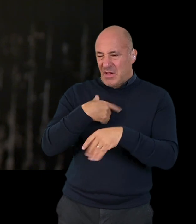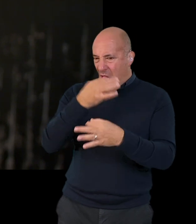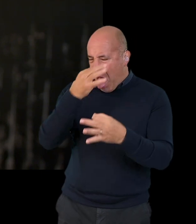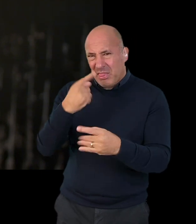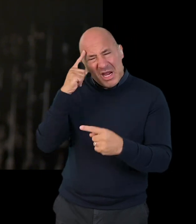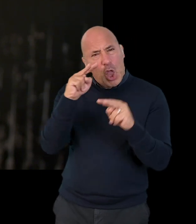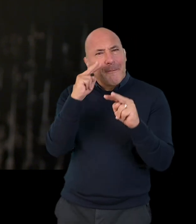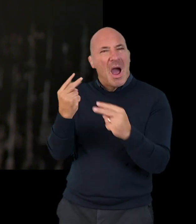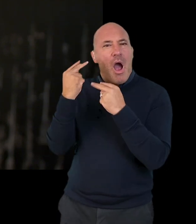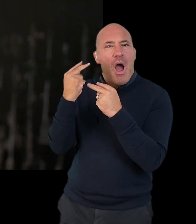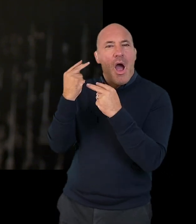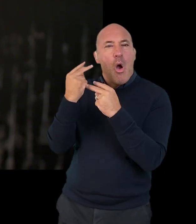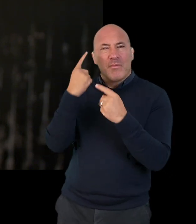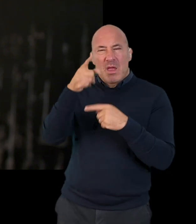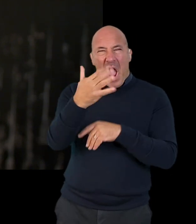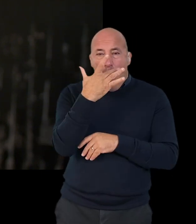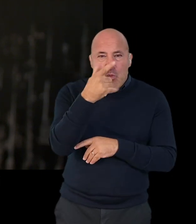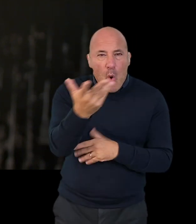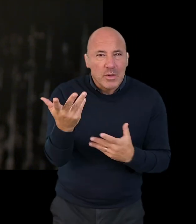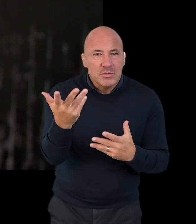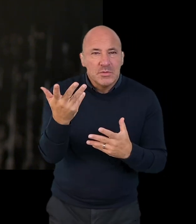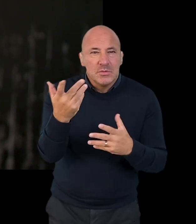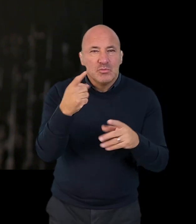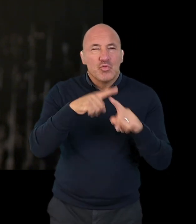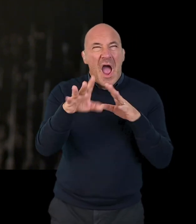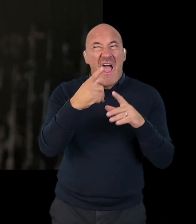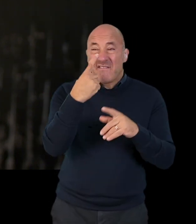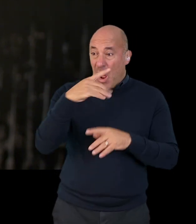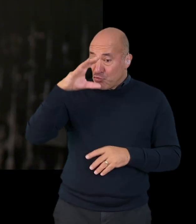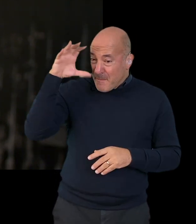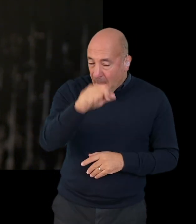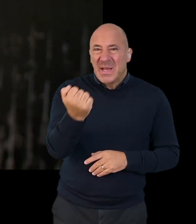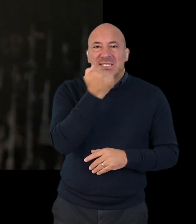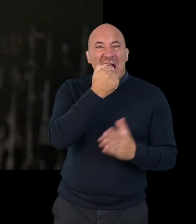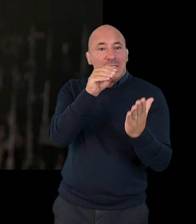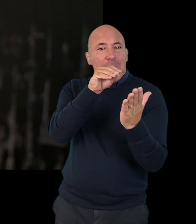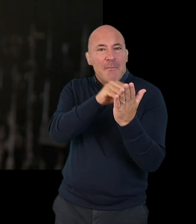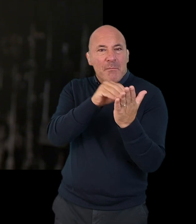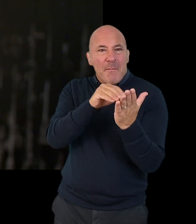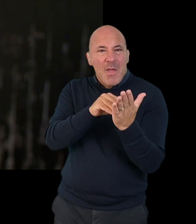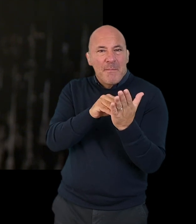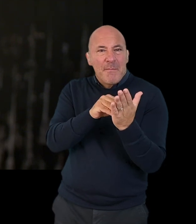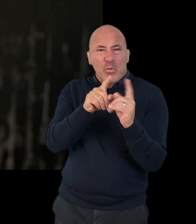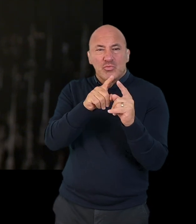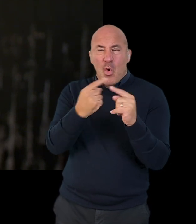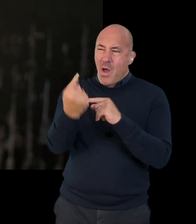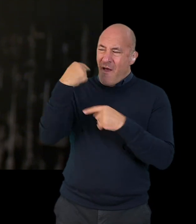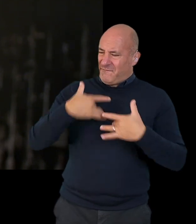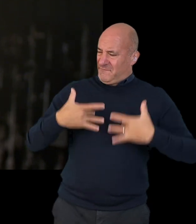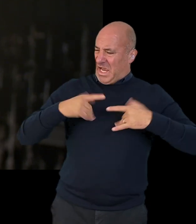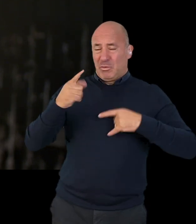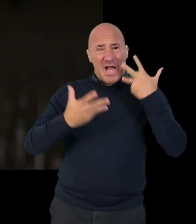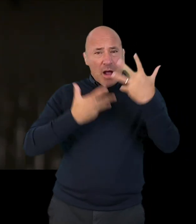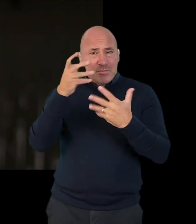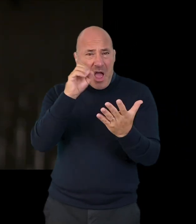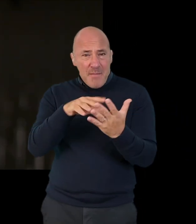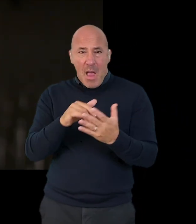and gender and think about how old you were, try and put dates if you can remember and try to explain how you